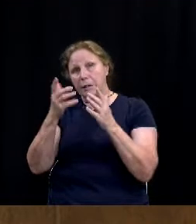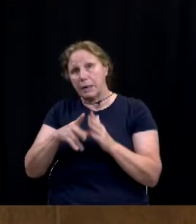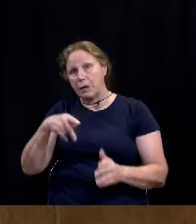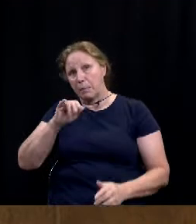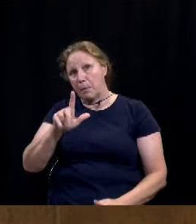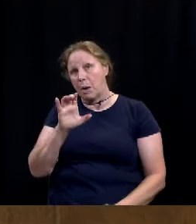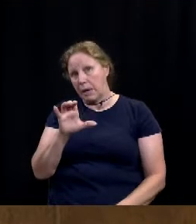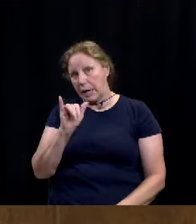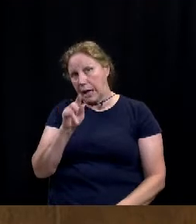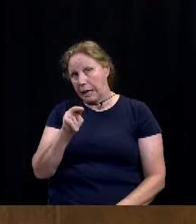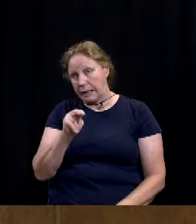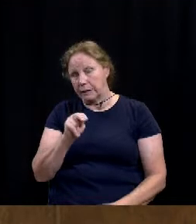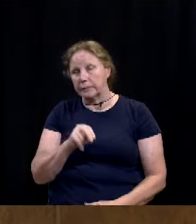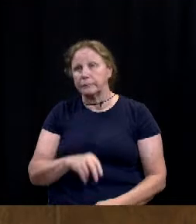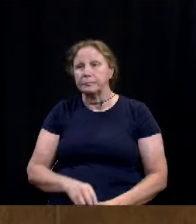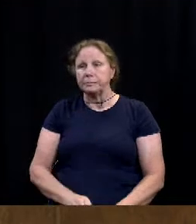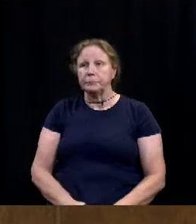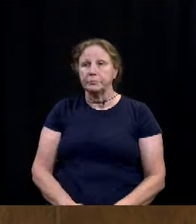Cain.